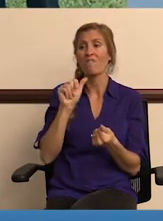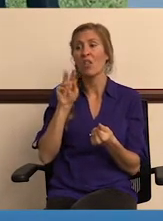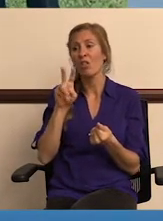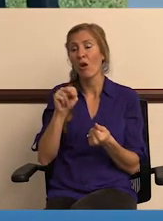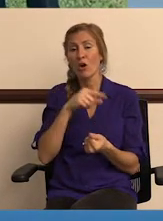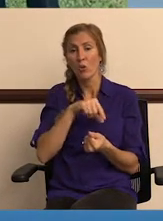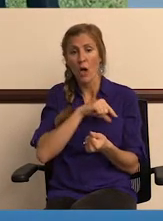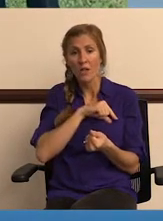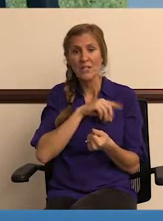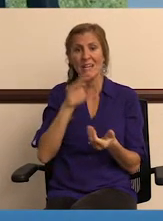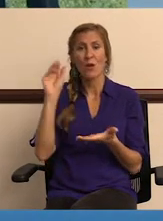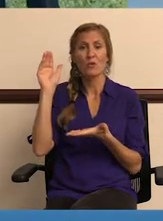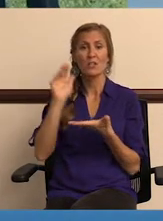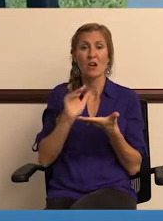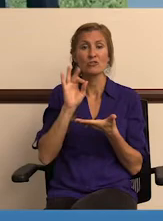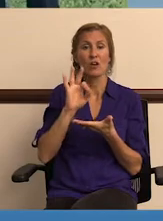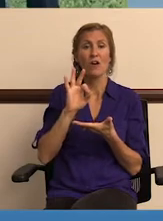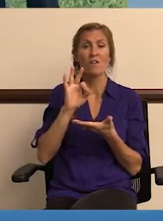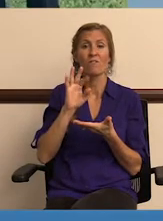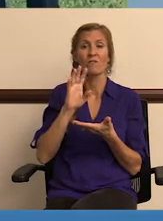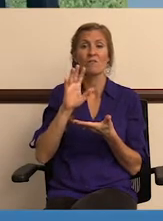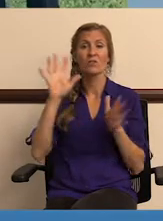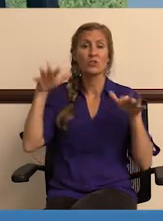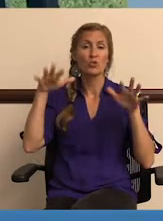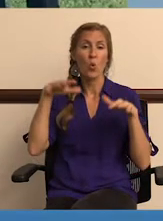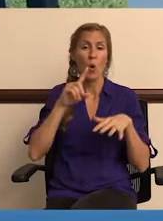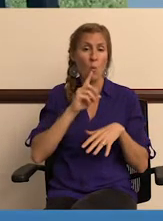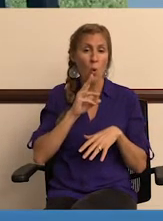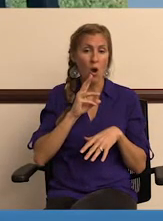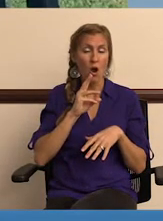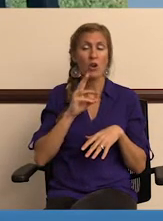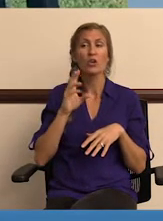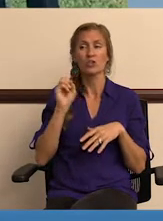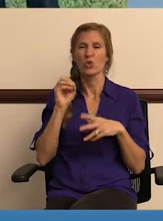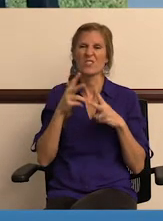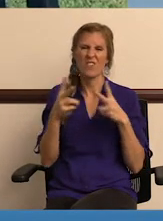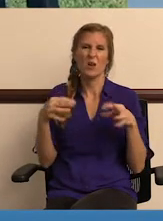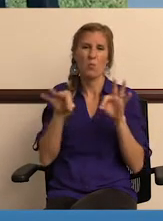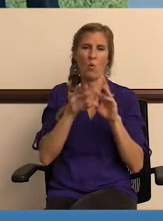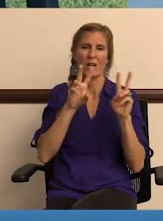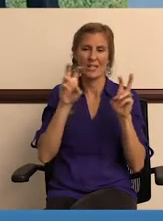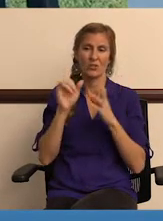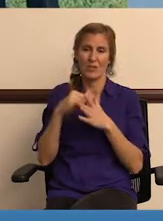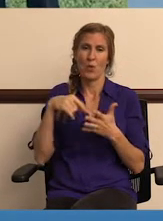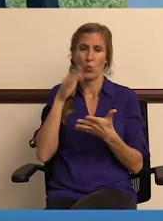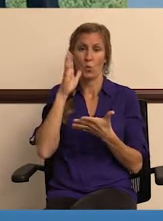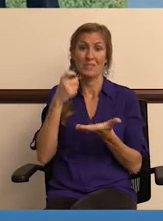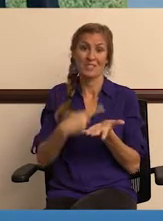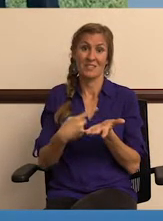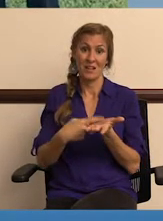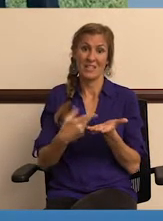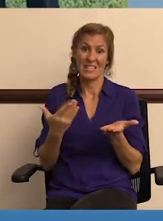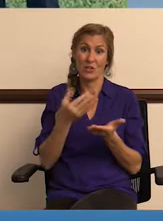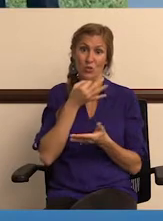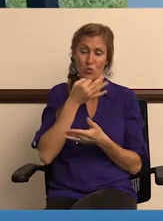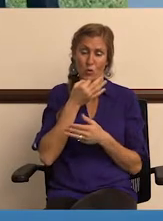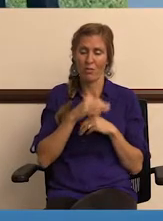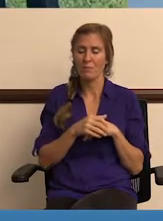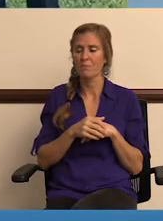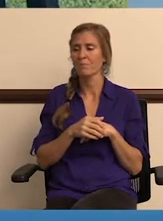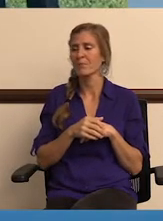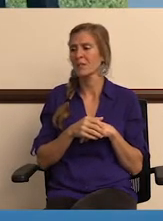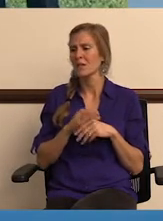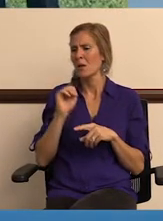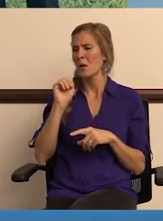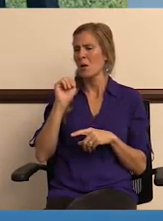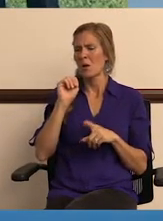quality and reduction of stormwater through the swale system. So very important issue I know we're going to be discussing here